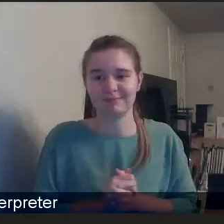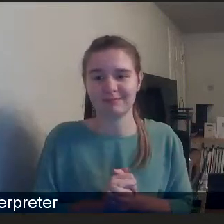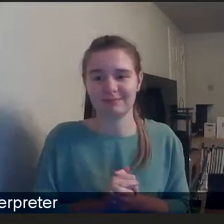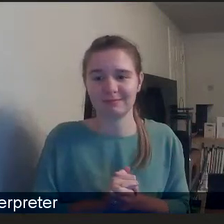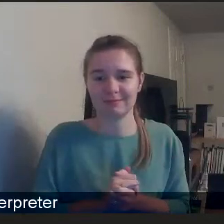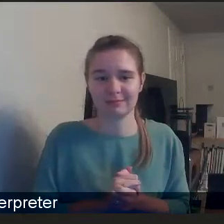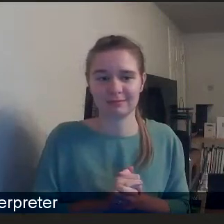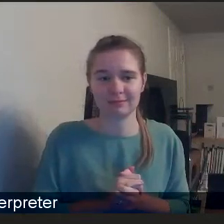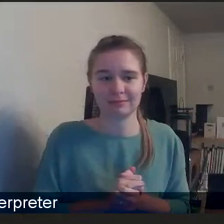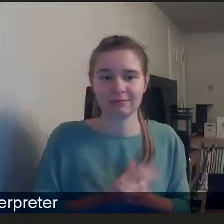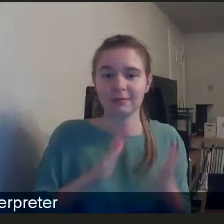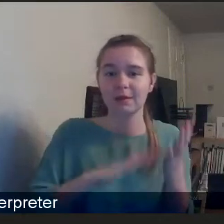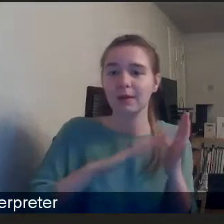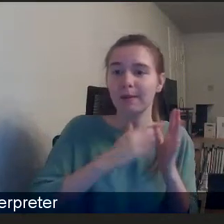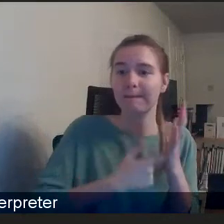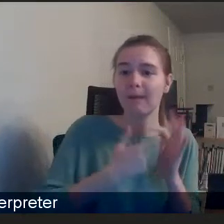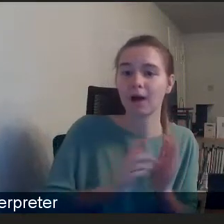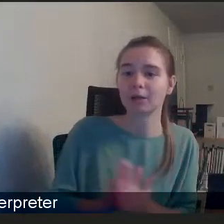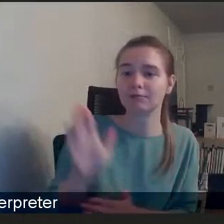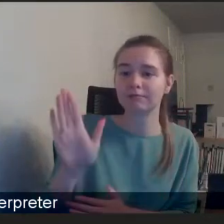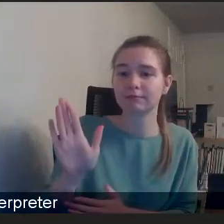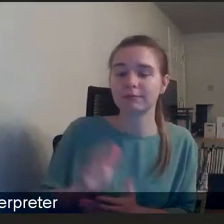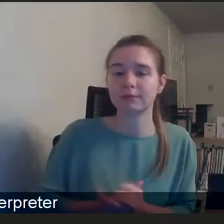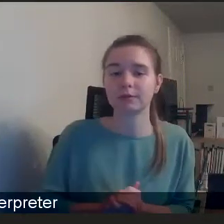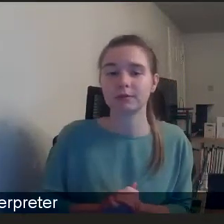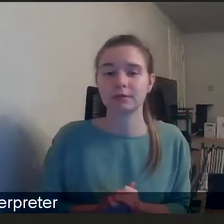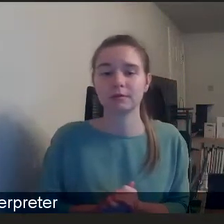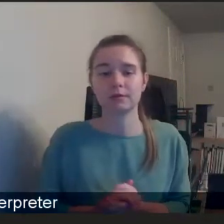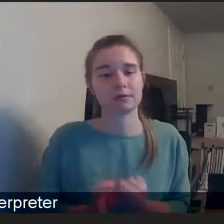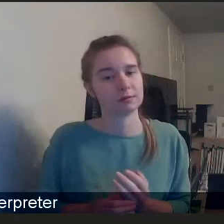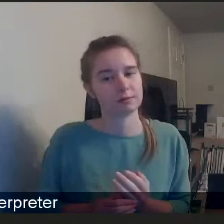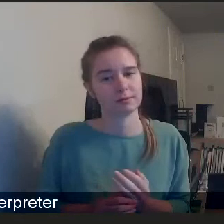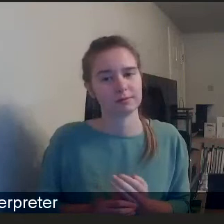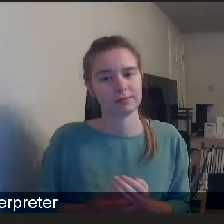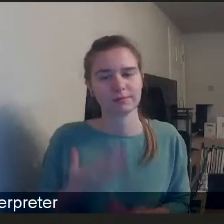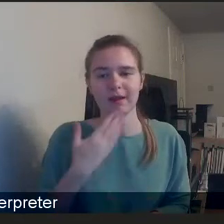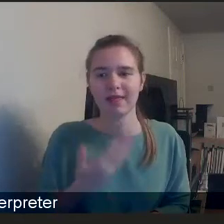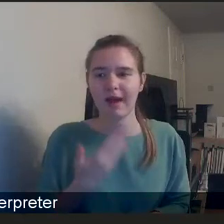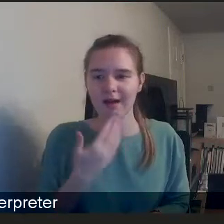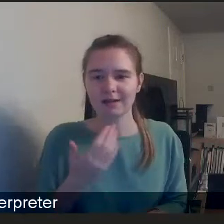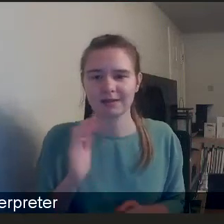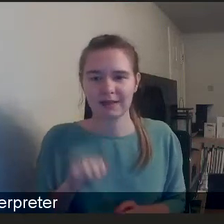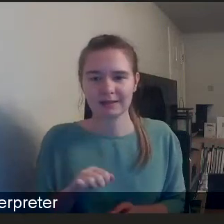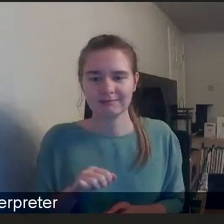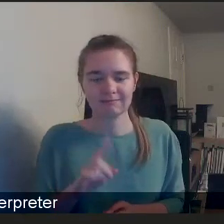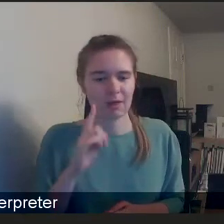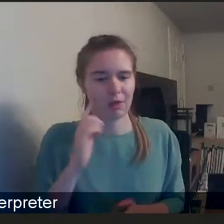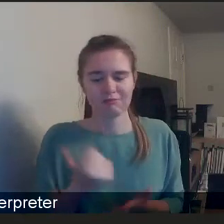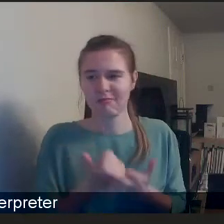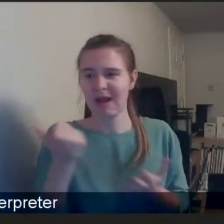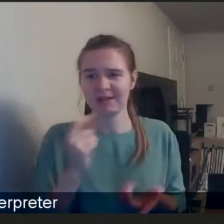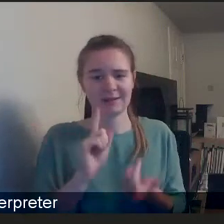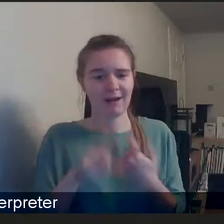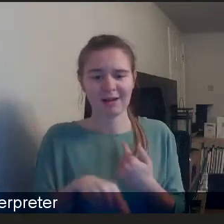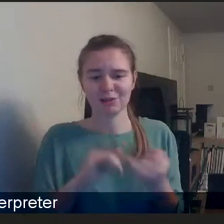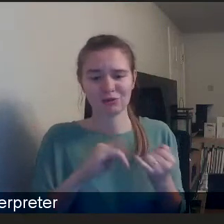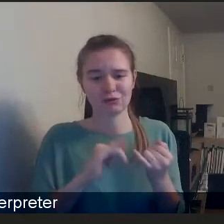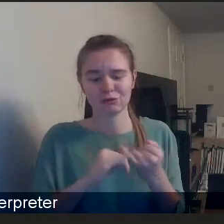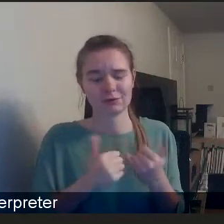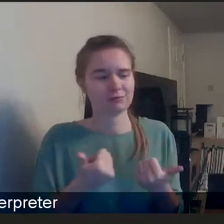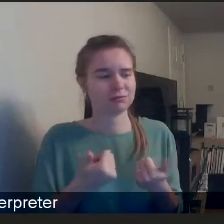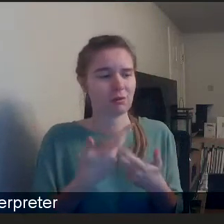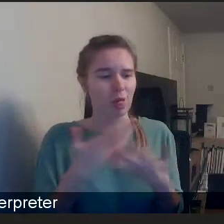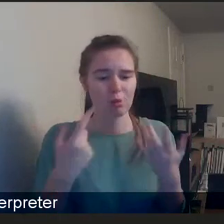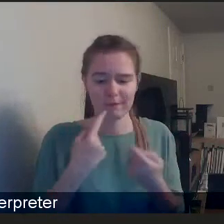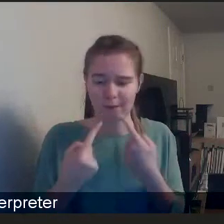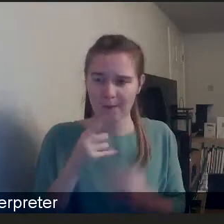Thank you. Mike, did you want to come in on the back of that? Thanks. Thanks. And I thought that was an excellent answer, Shruti, and lots of insight. And